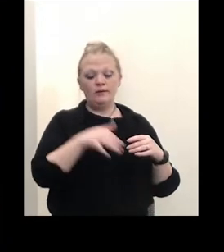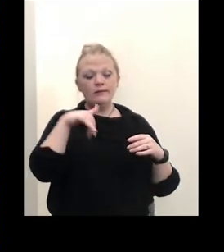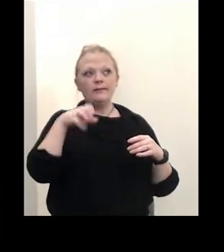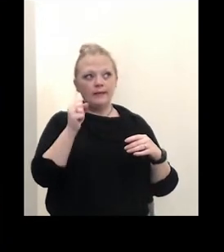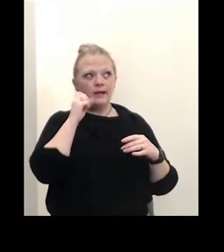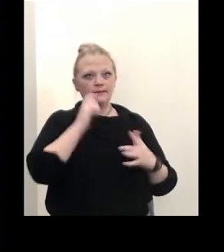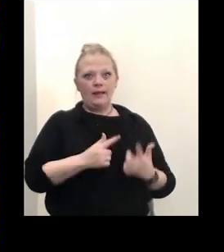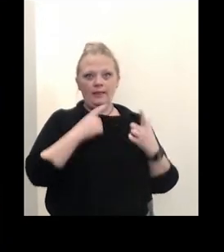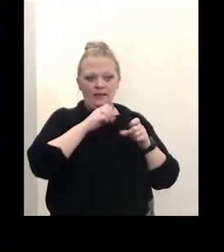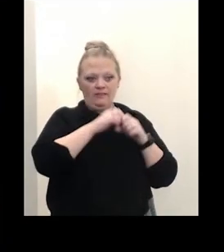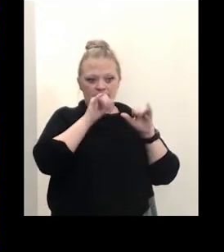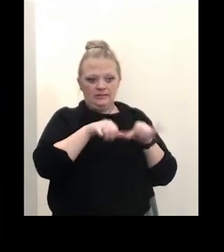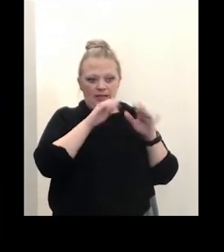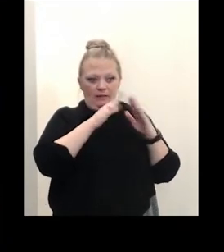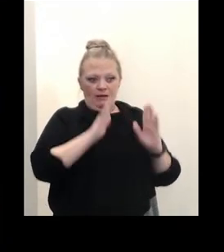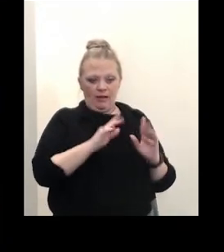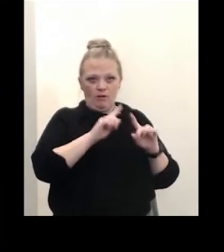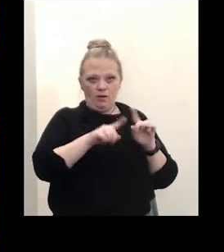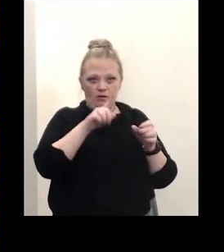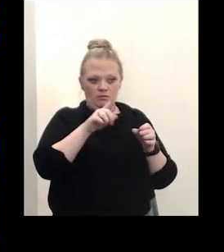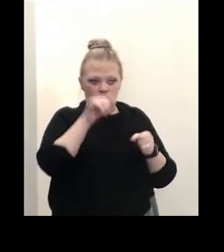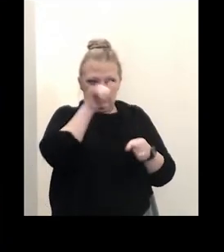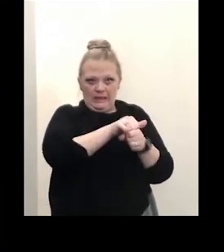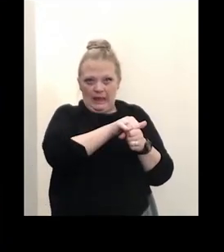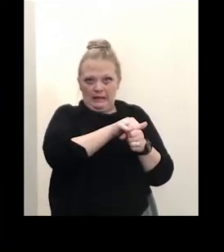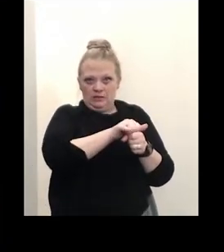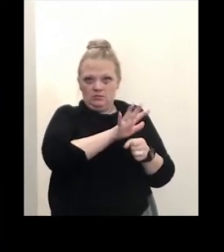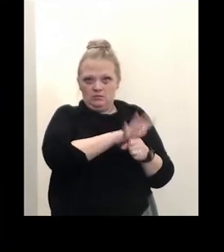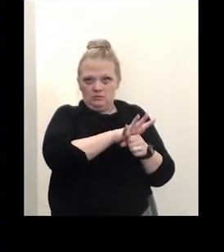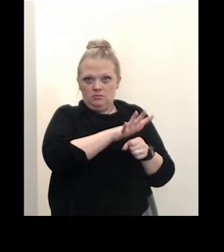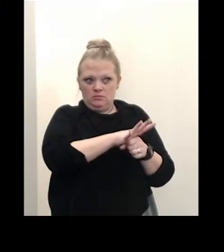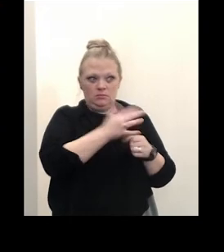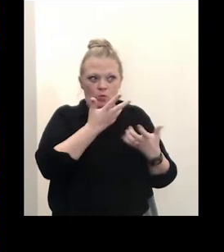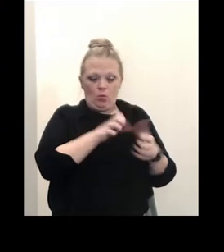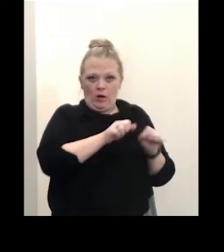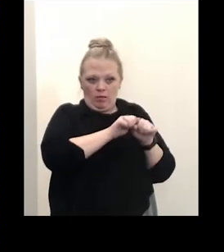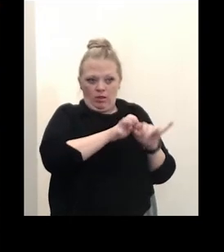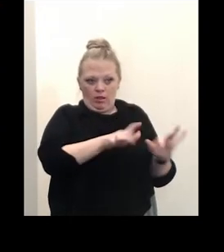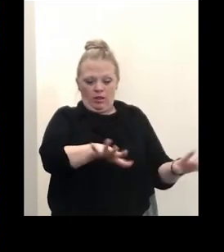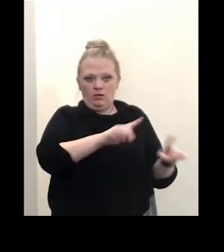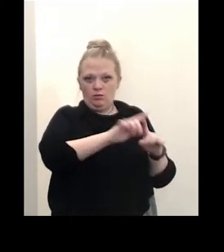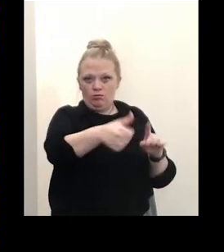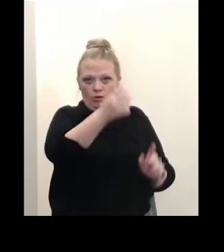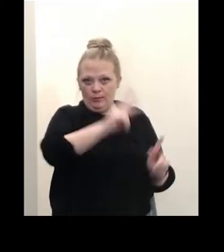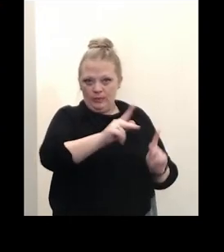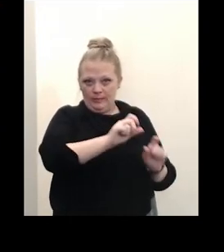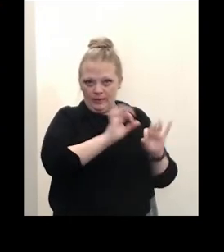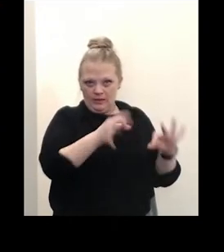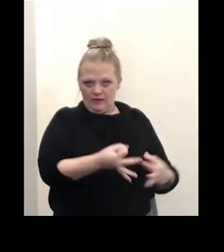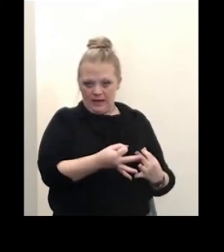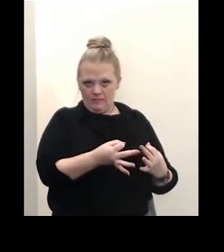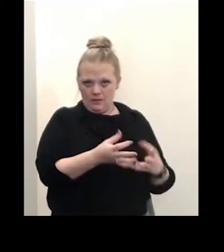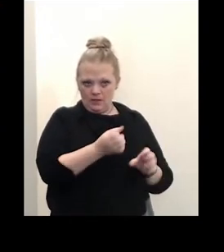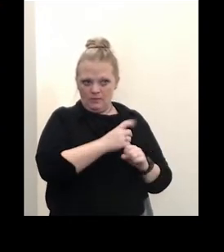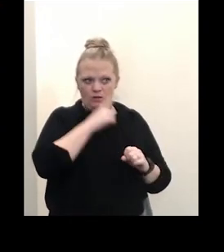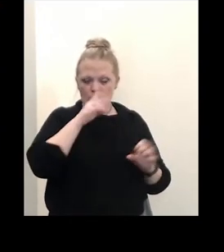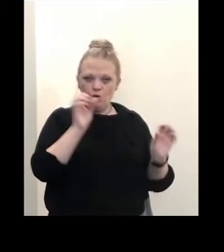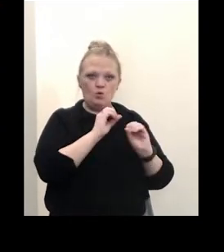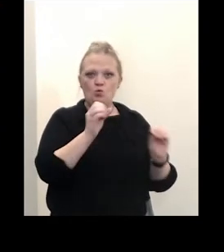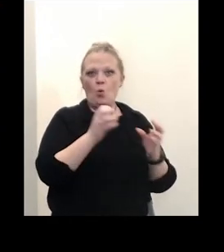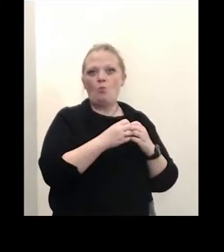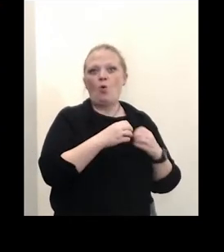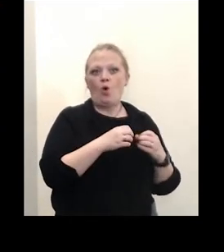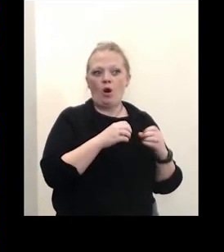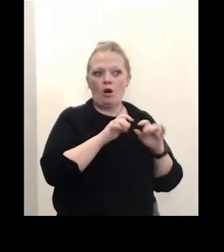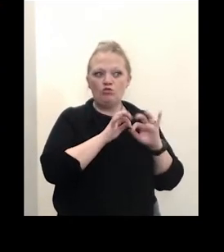that the case isolates from the rest of the people and the family to prevent um you know continued risk of transmission so